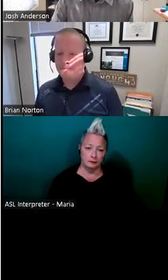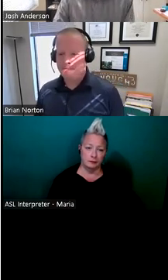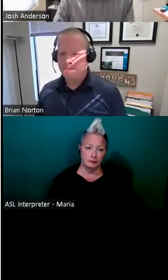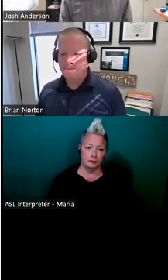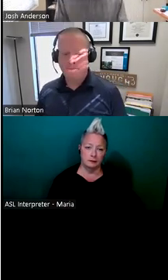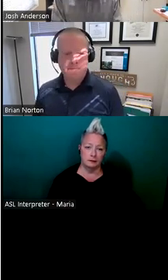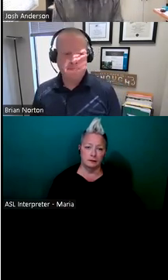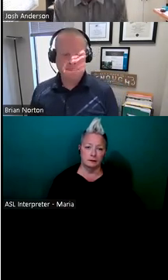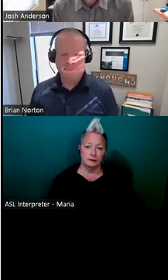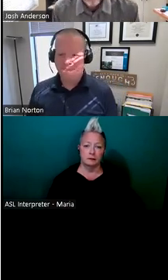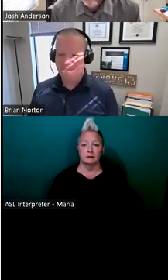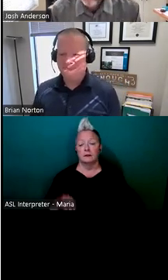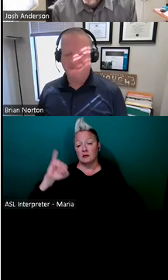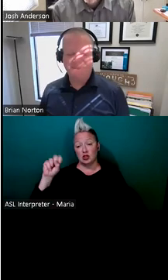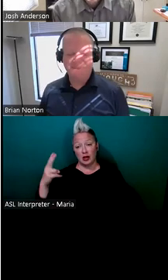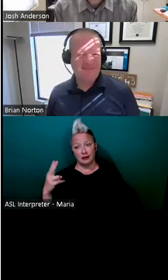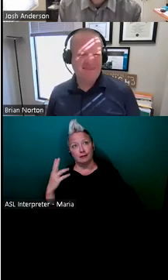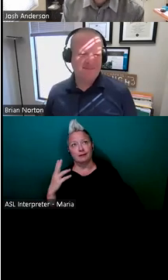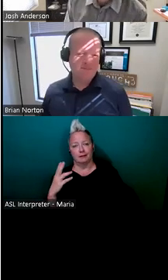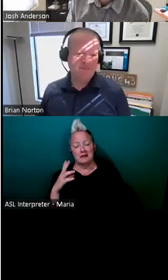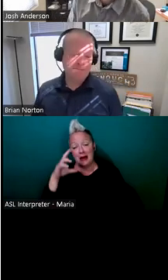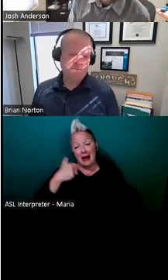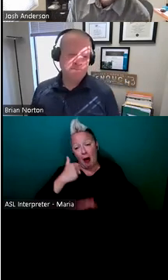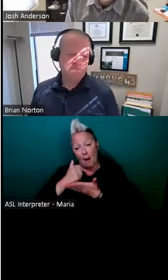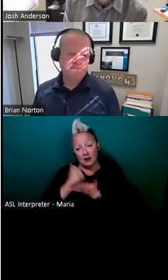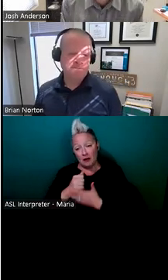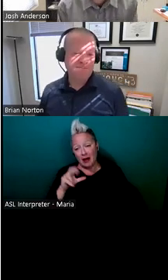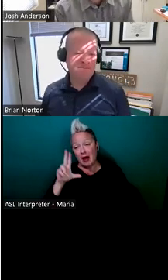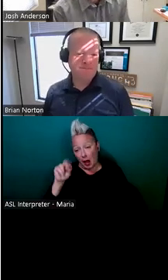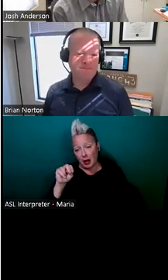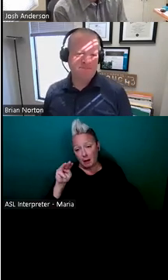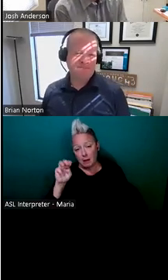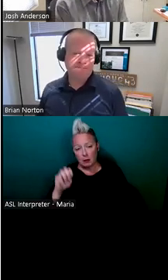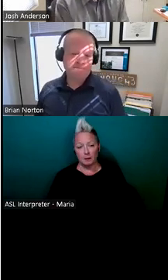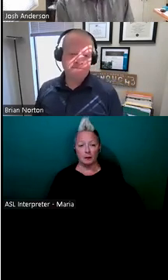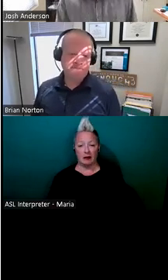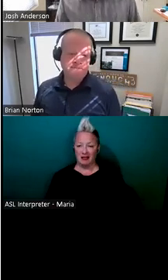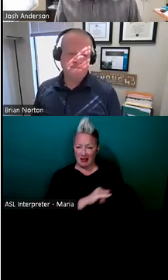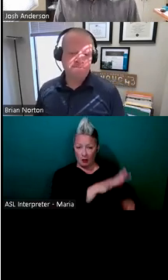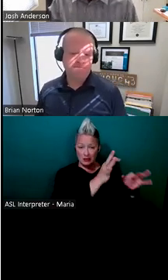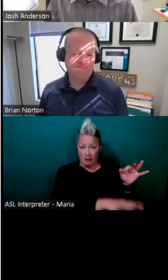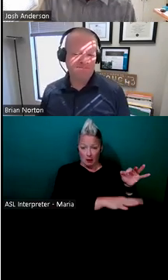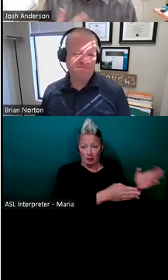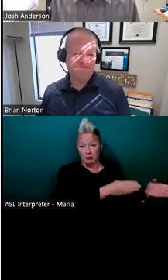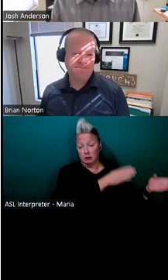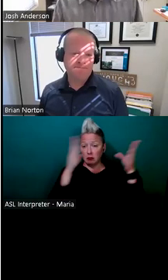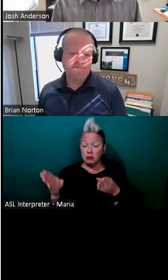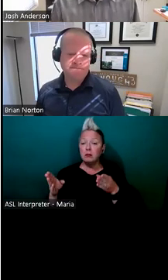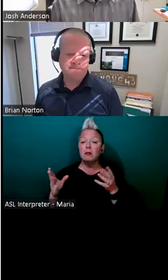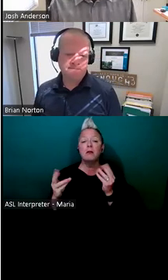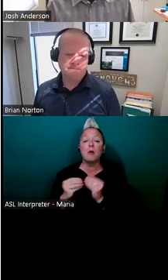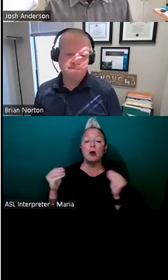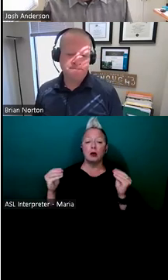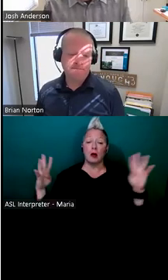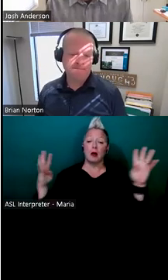I guess it helps if I unmute. Uh, so going on to, to kind of the more complex ones. So ones that maybe have a few more needs, or there's some more things